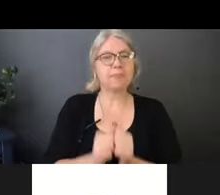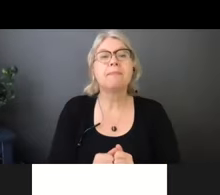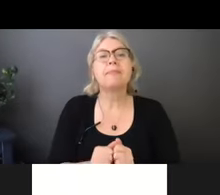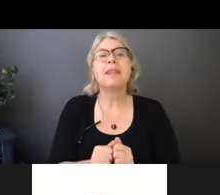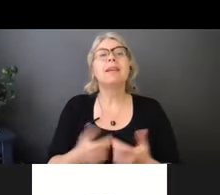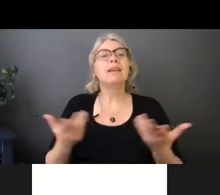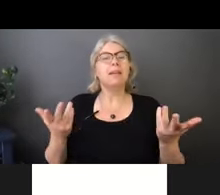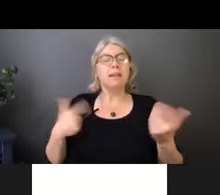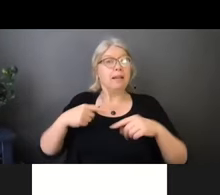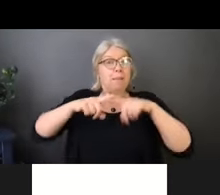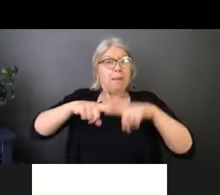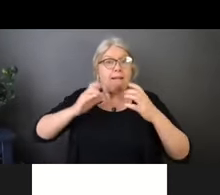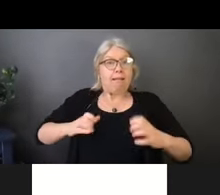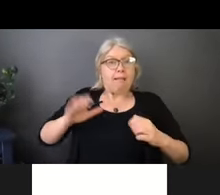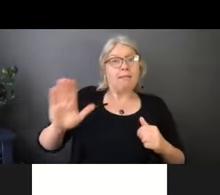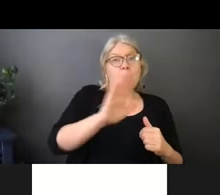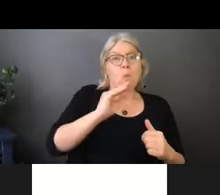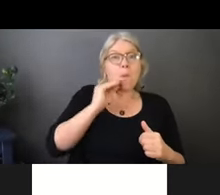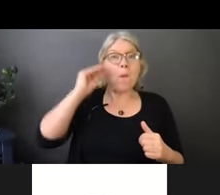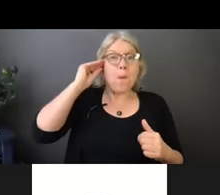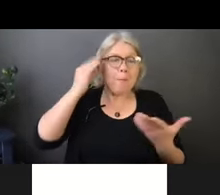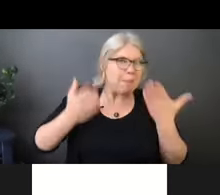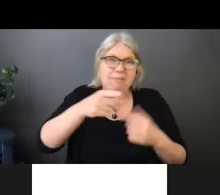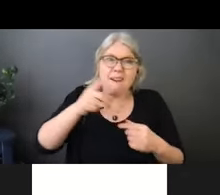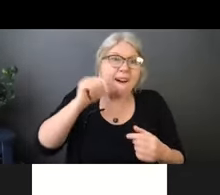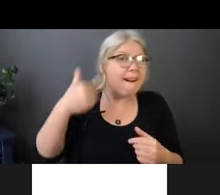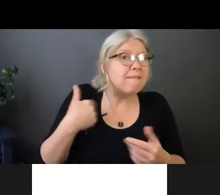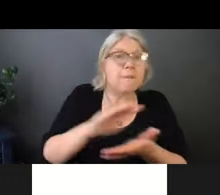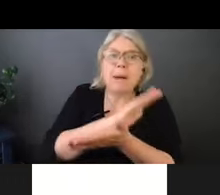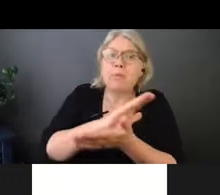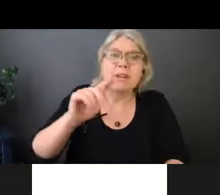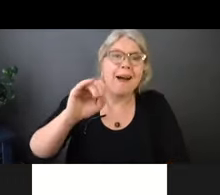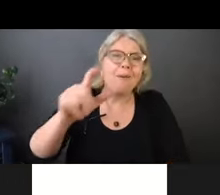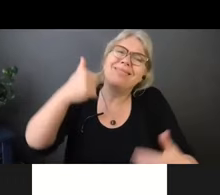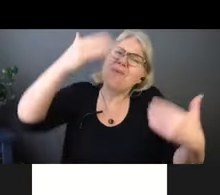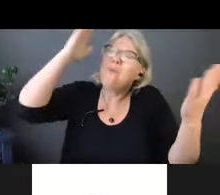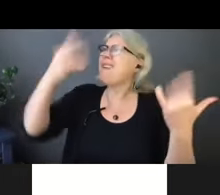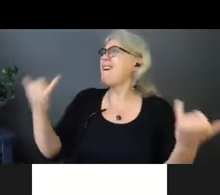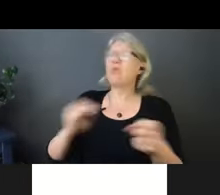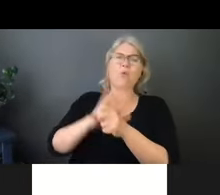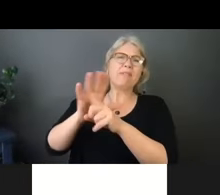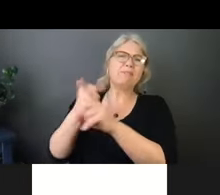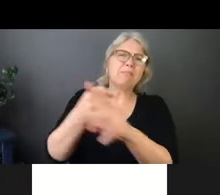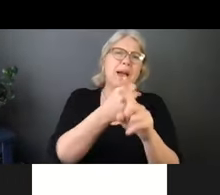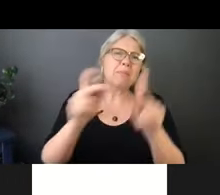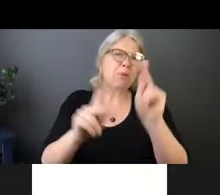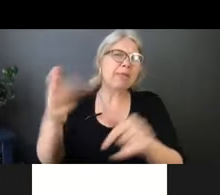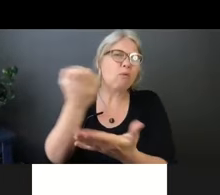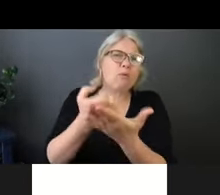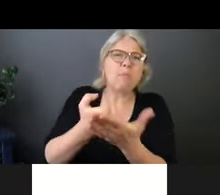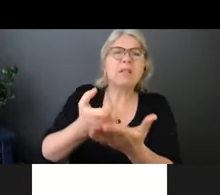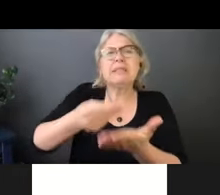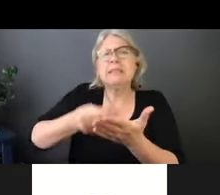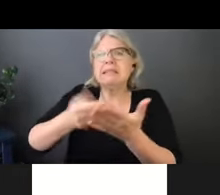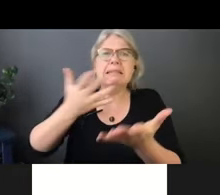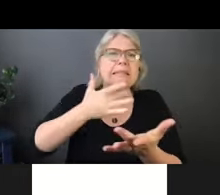financial burdens, especially during COVID, what I like to do when I'm going out to work in the community to do nursing visits is I